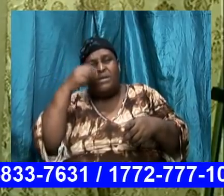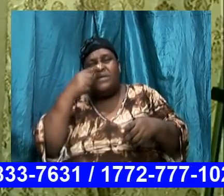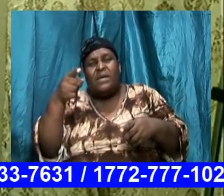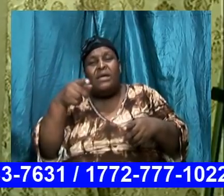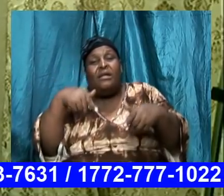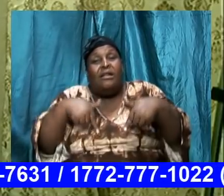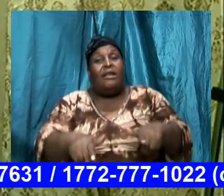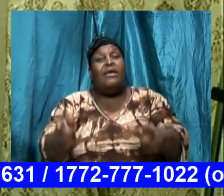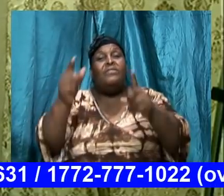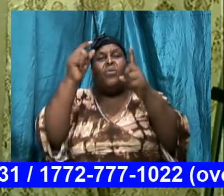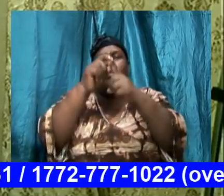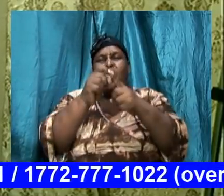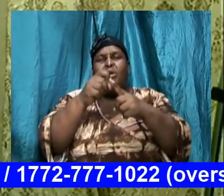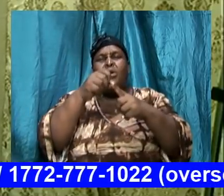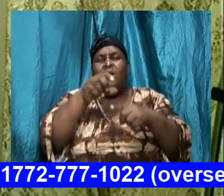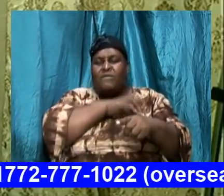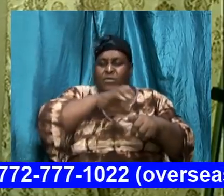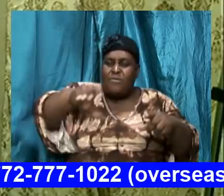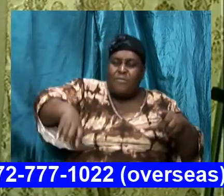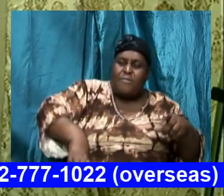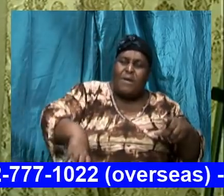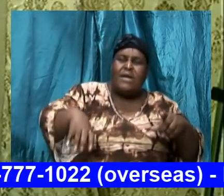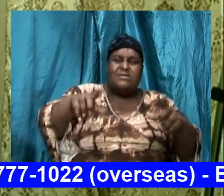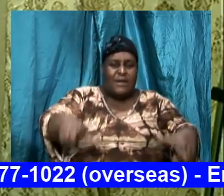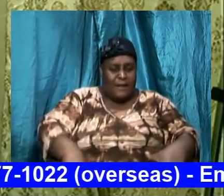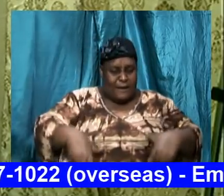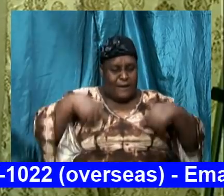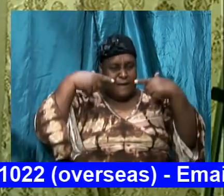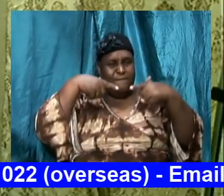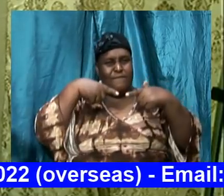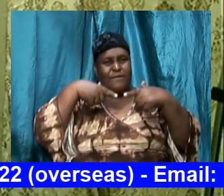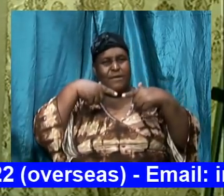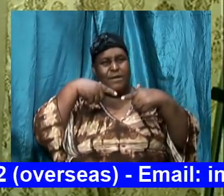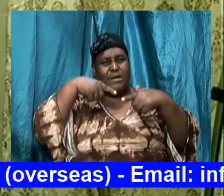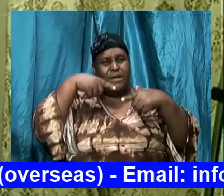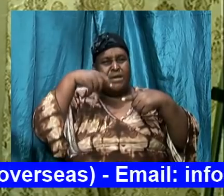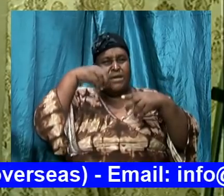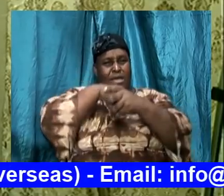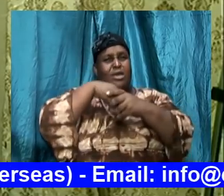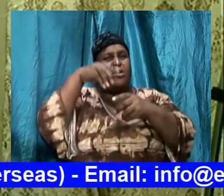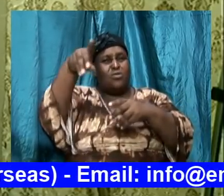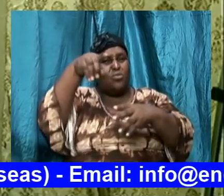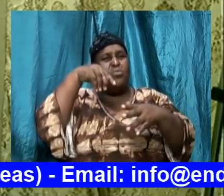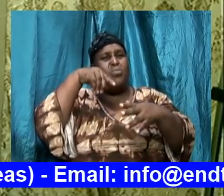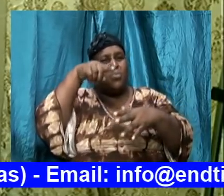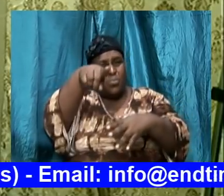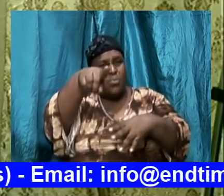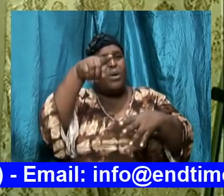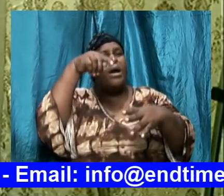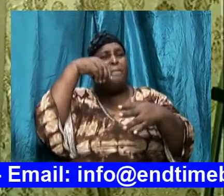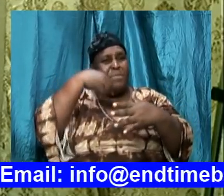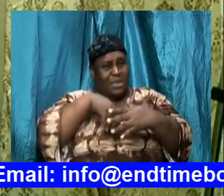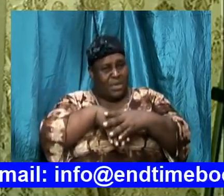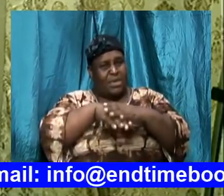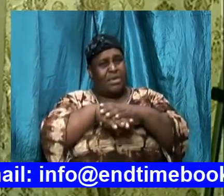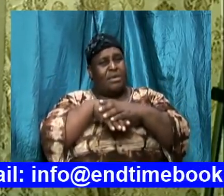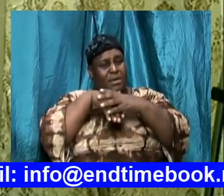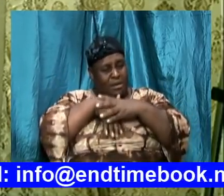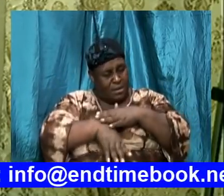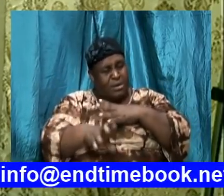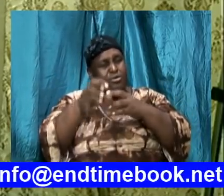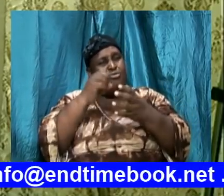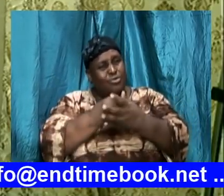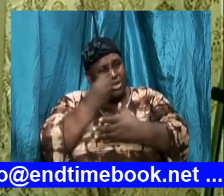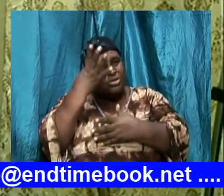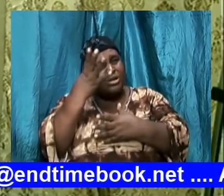of Christ dwell in you richly if we are going to guard up the mind if we are going to take control